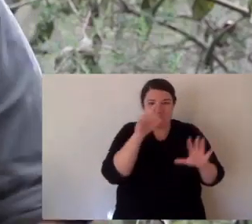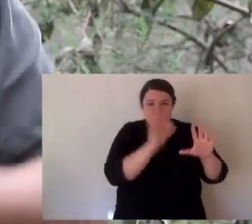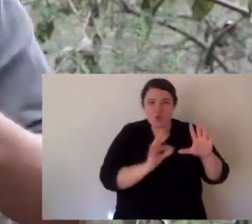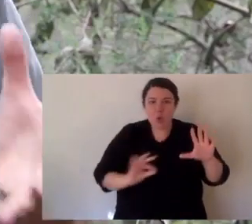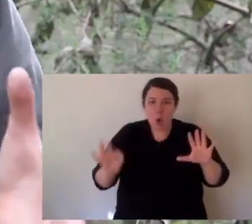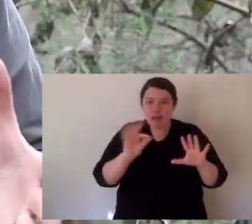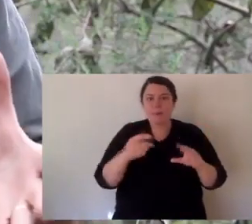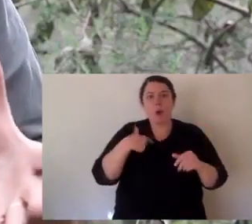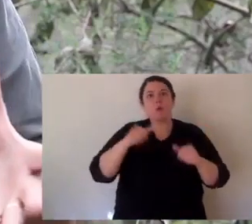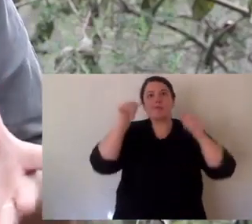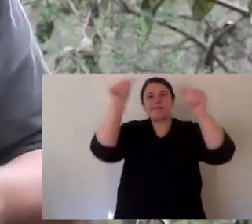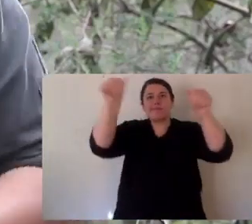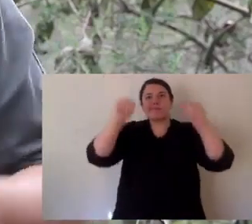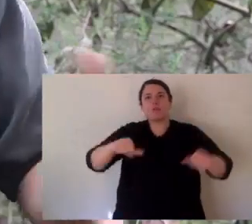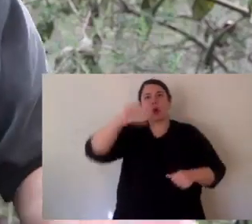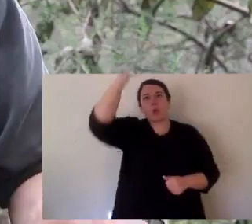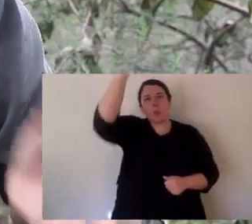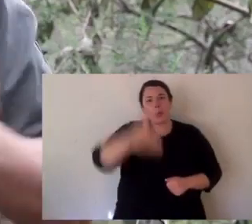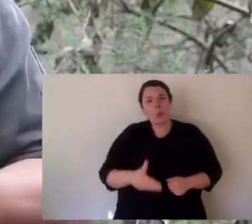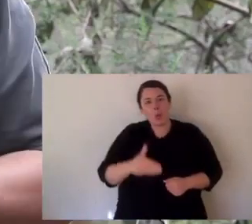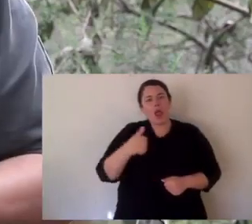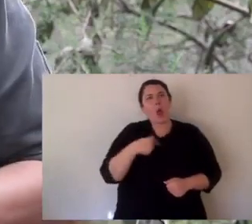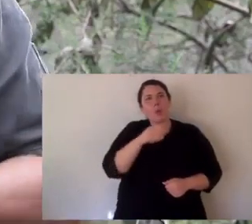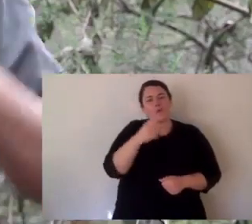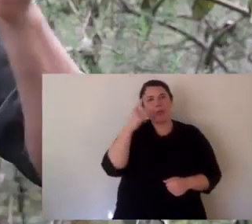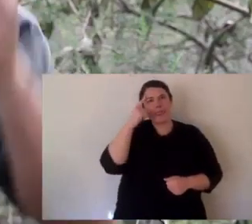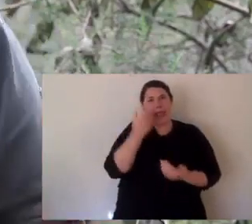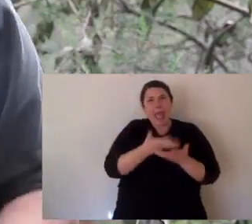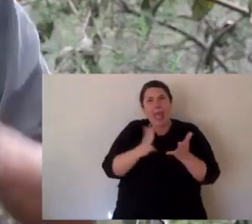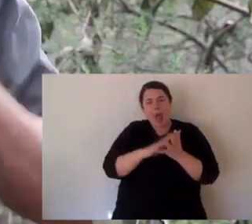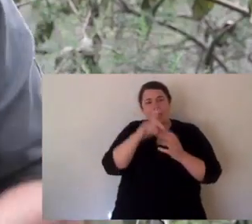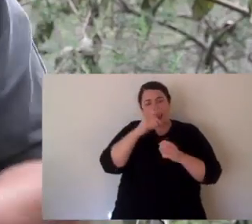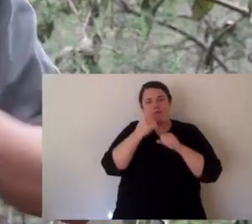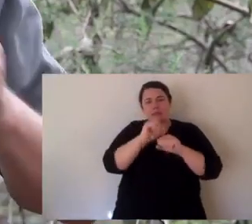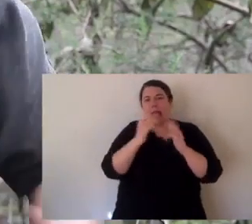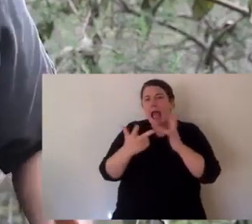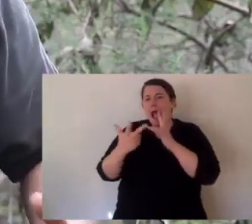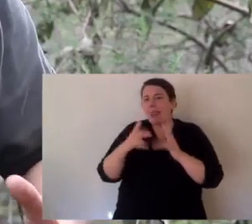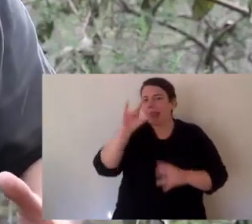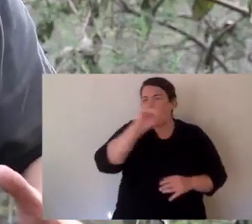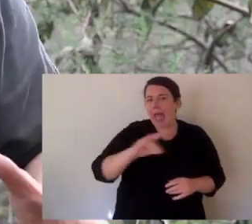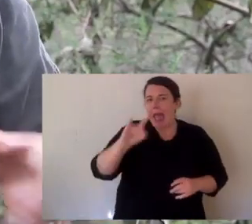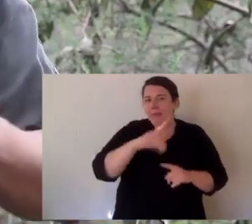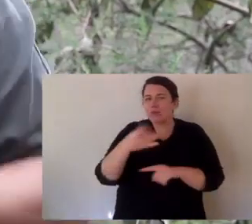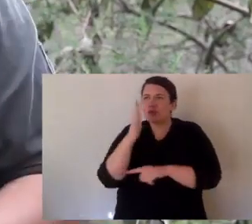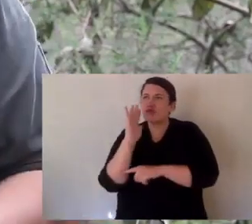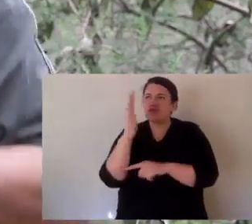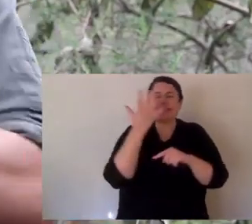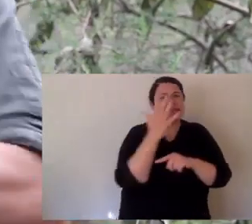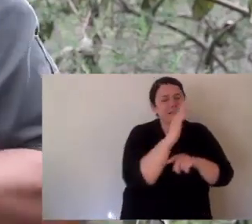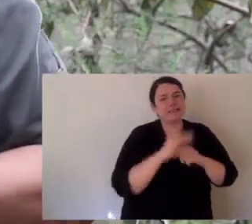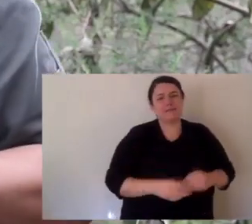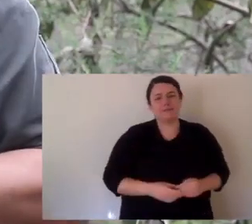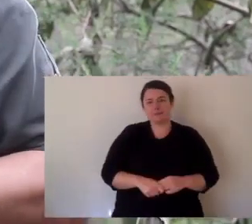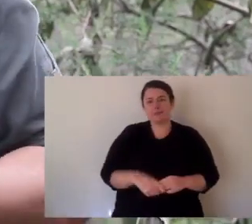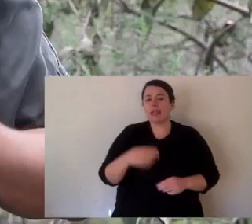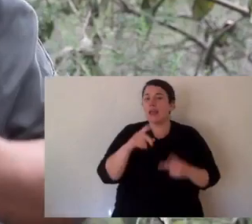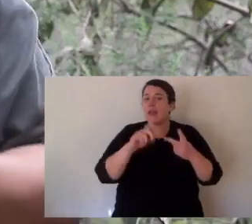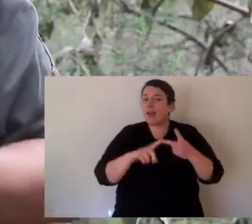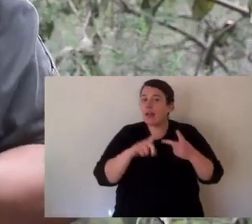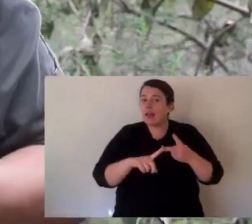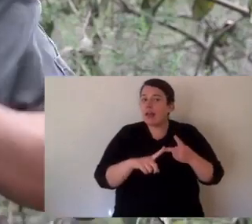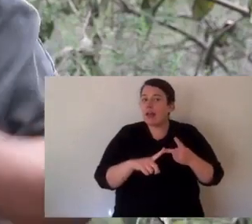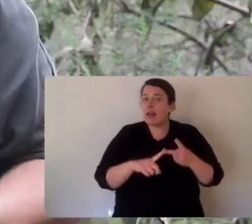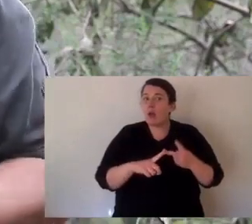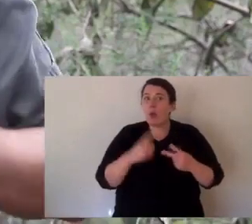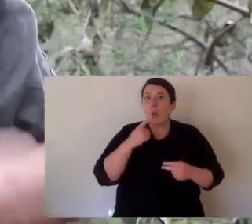you to draw a thylacine. Send me your photos of it. Put it in the comments. I love seeing your drawings. But I want it to go on your wall. And I